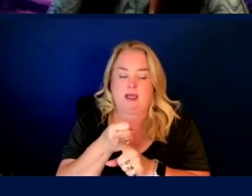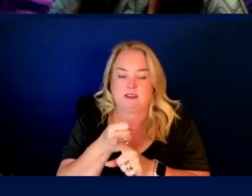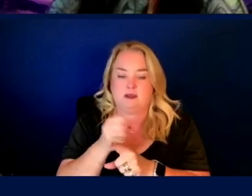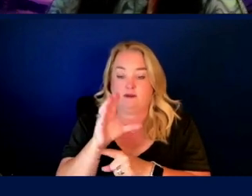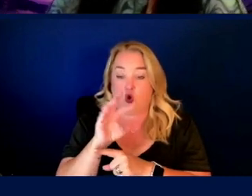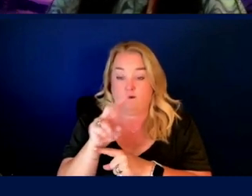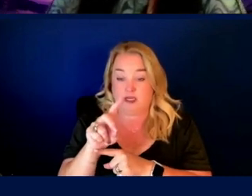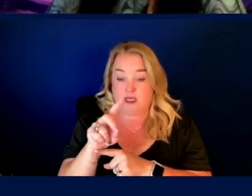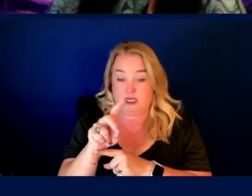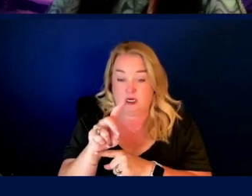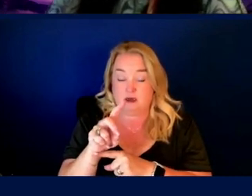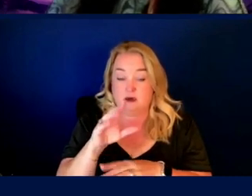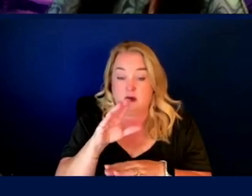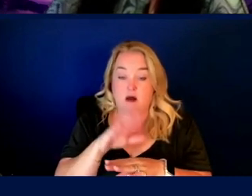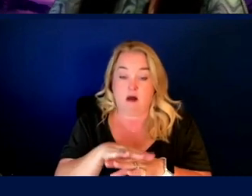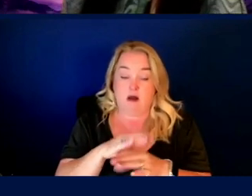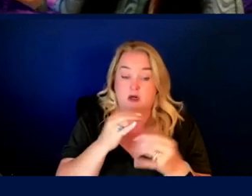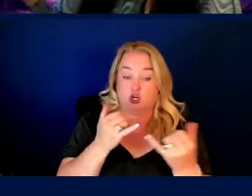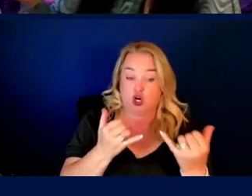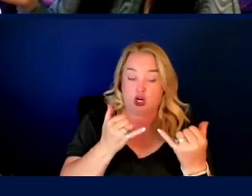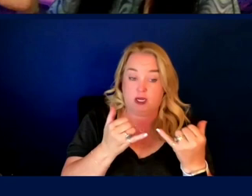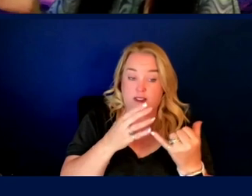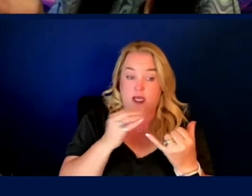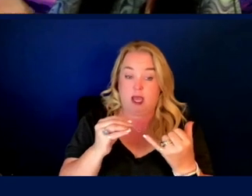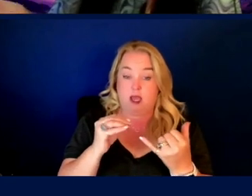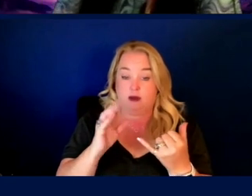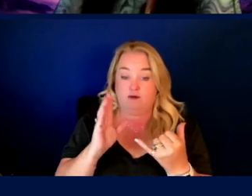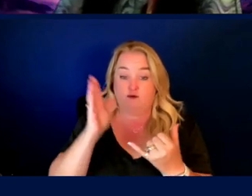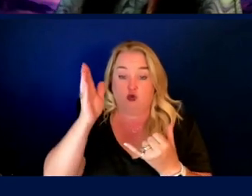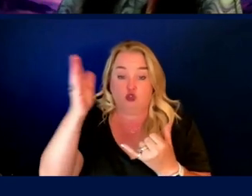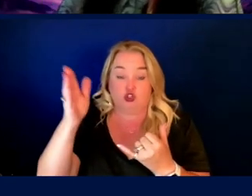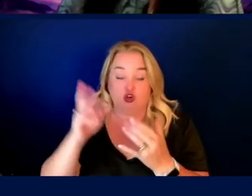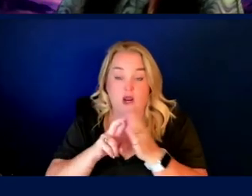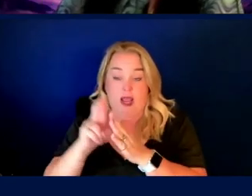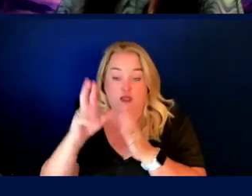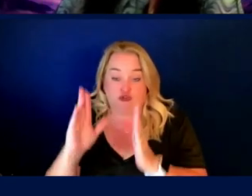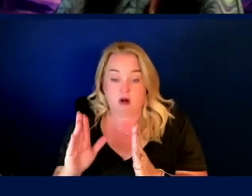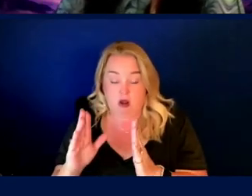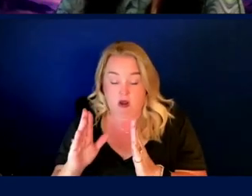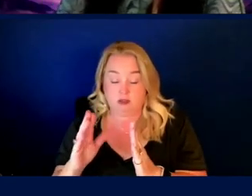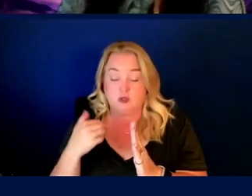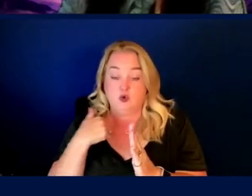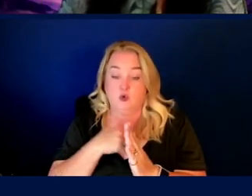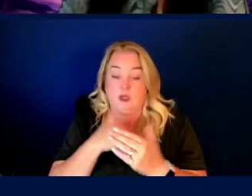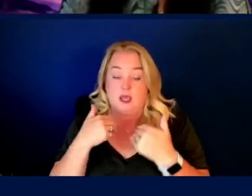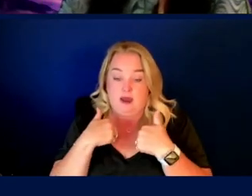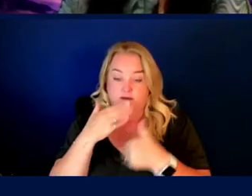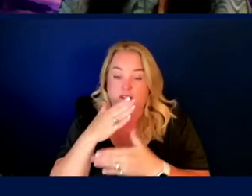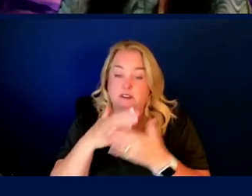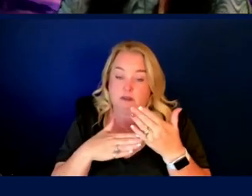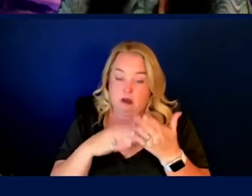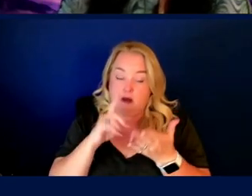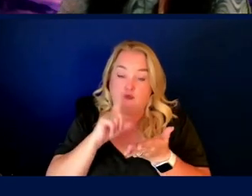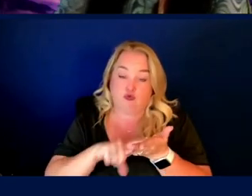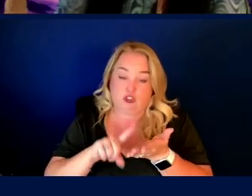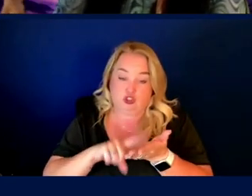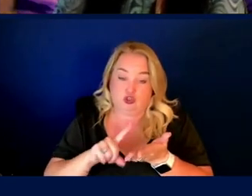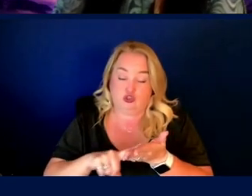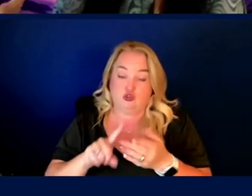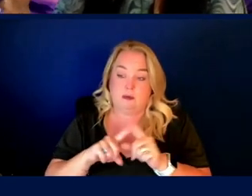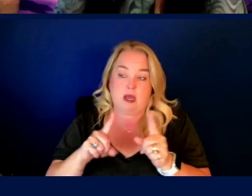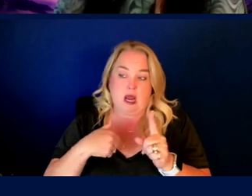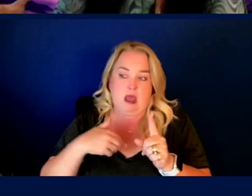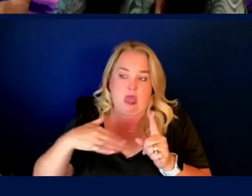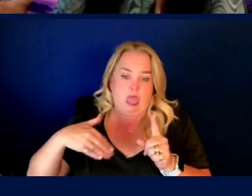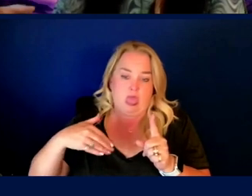on near-term and future astronauts. There's been some research in the past on viral reactivation during space flight. Um, but I haven't